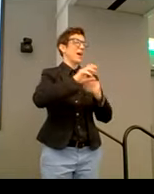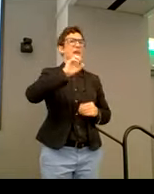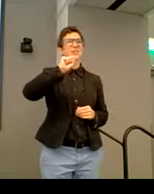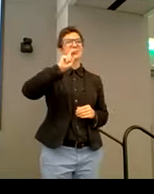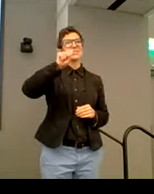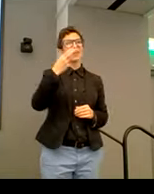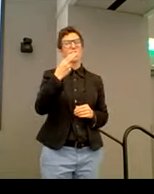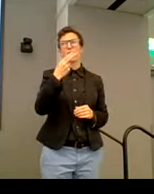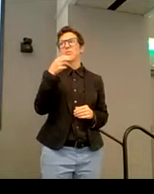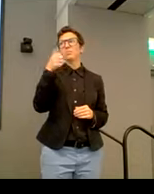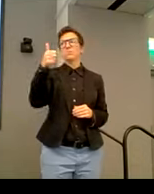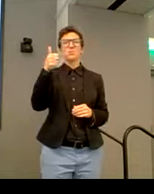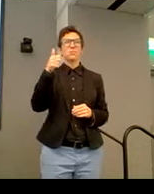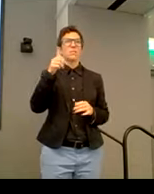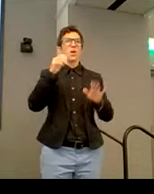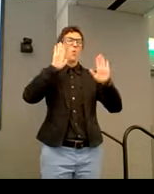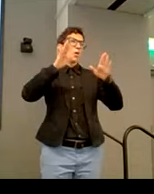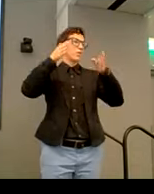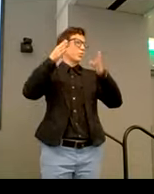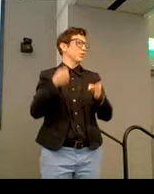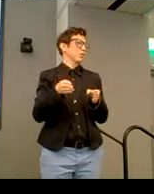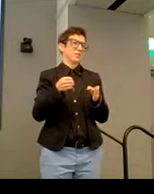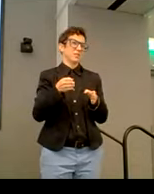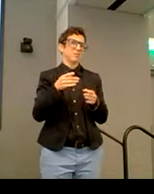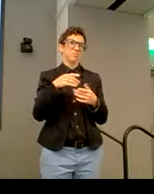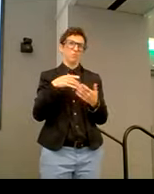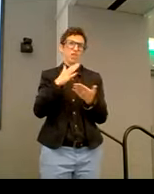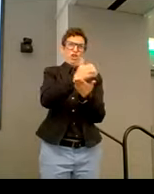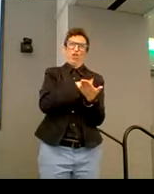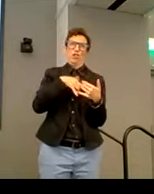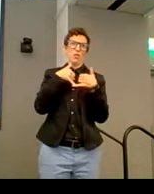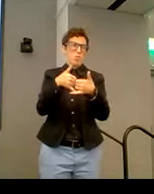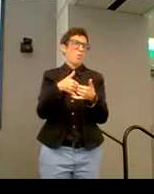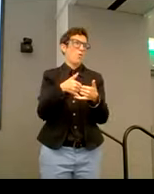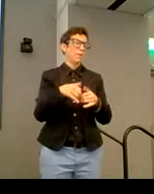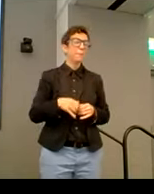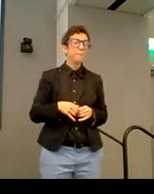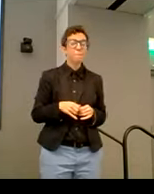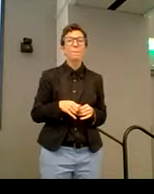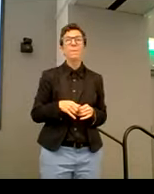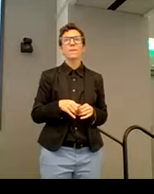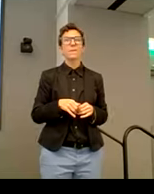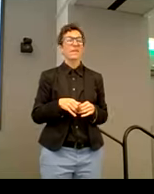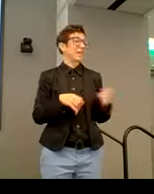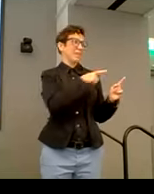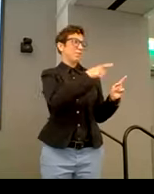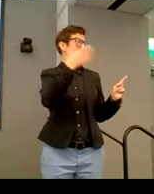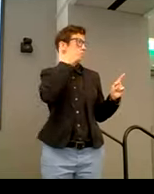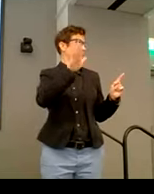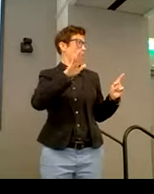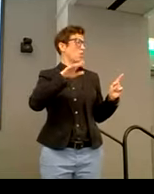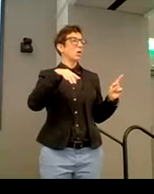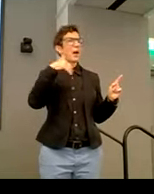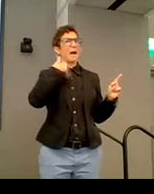a wonderful, wonderful, um, person to receive this award. And if folks don't know, there's